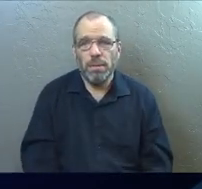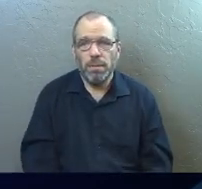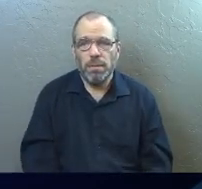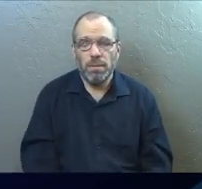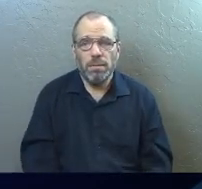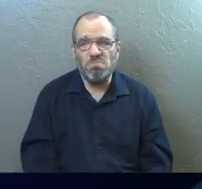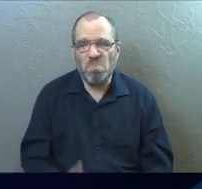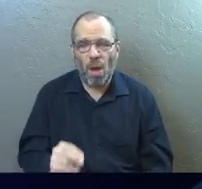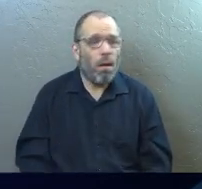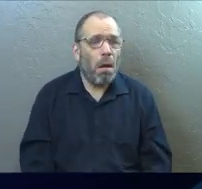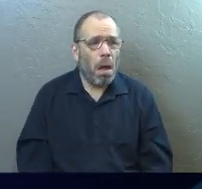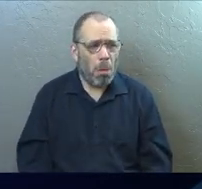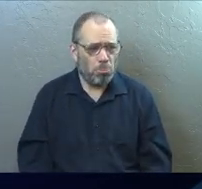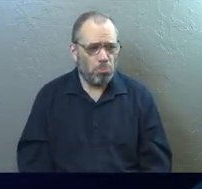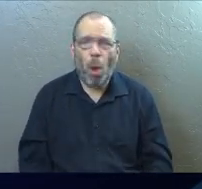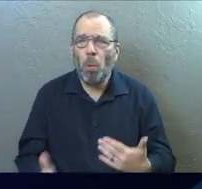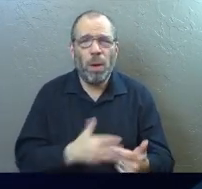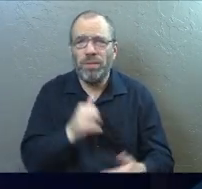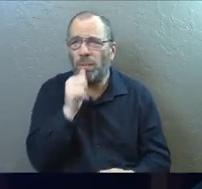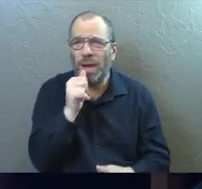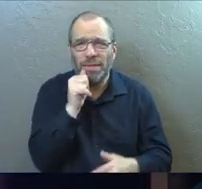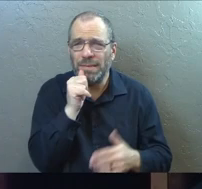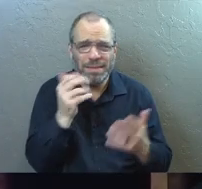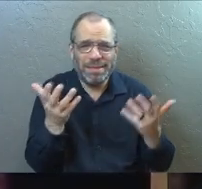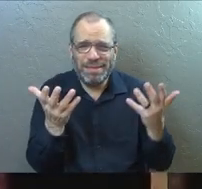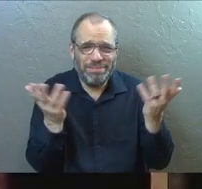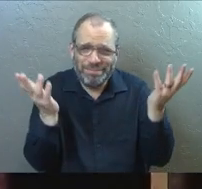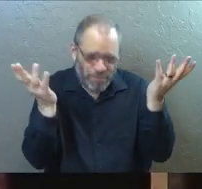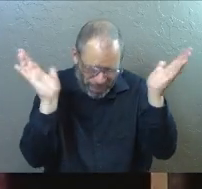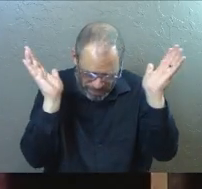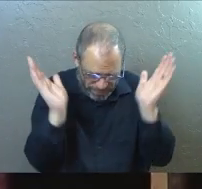in the privacy of wherever you're going to be.